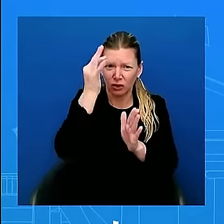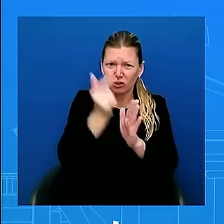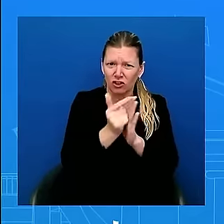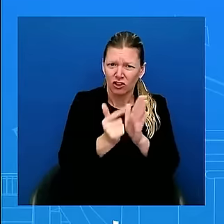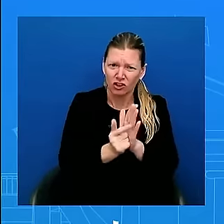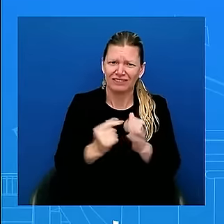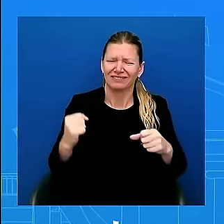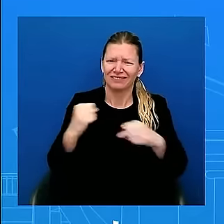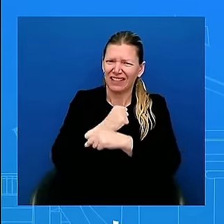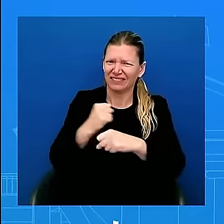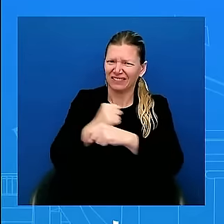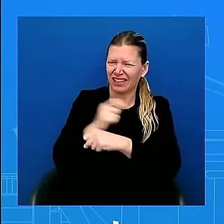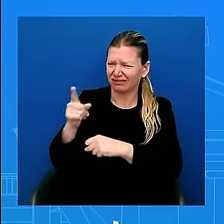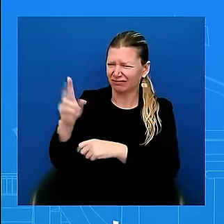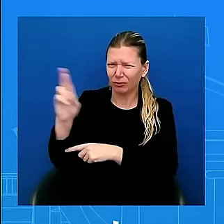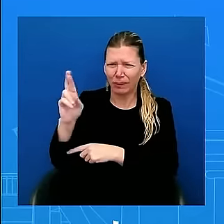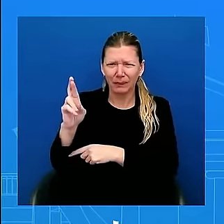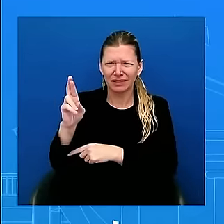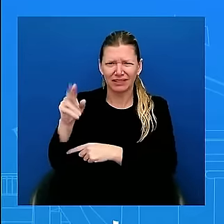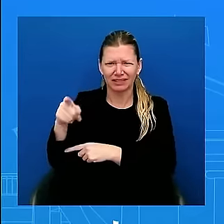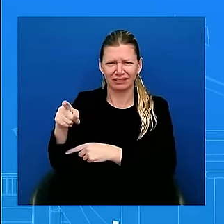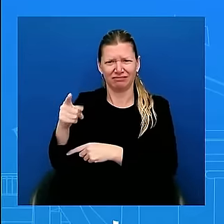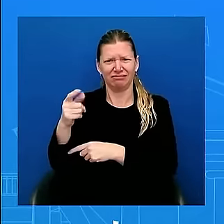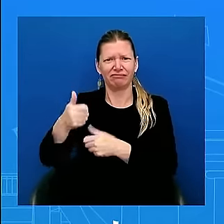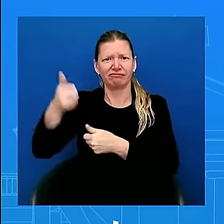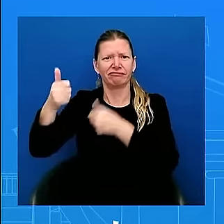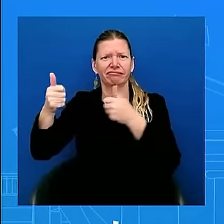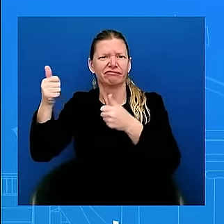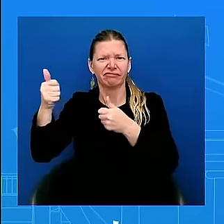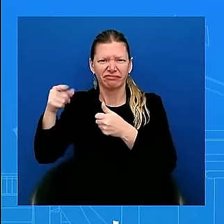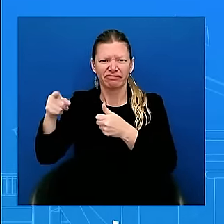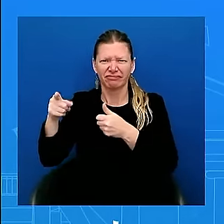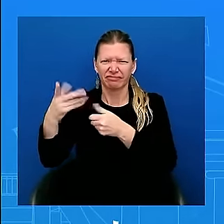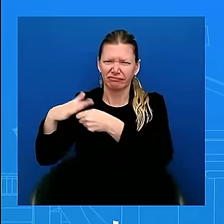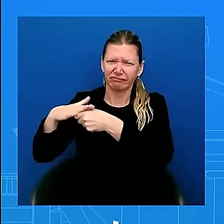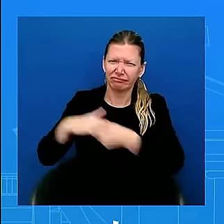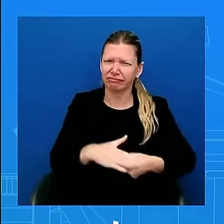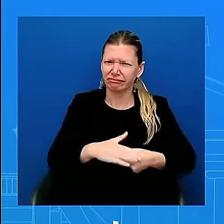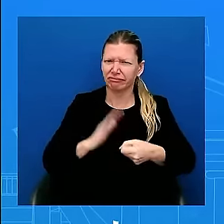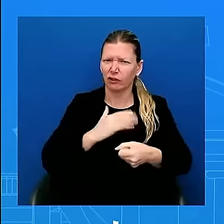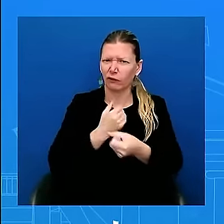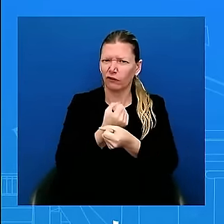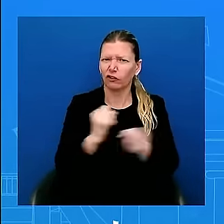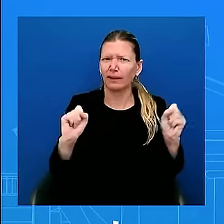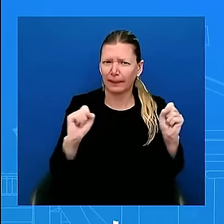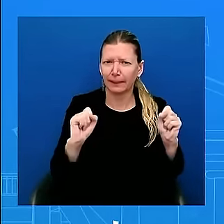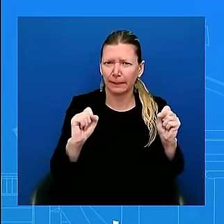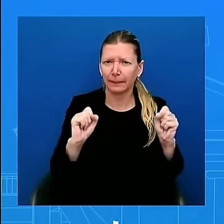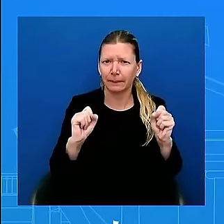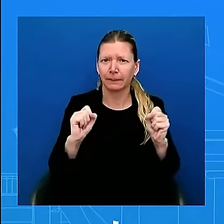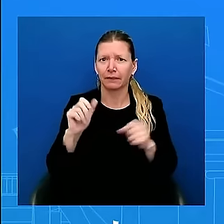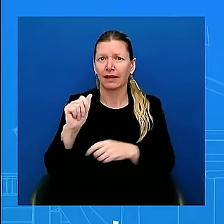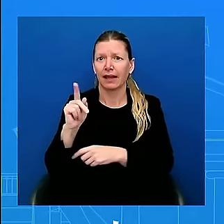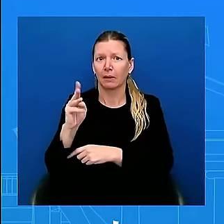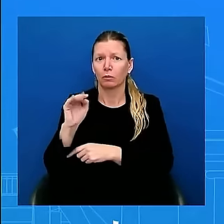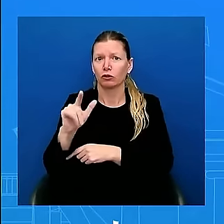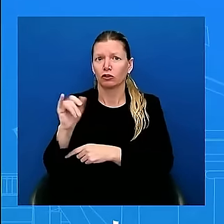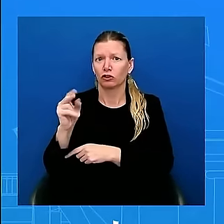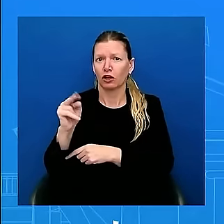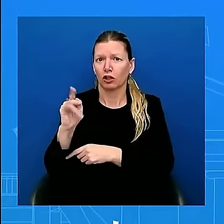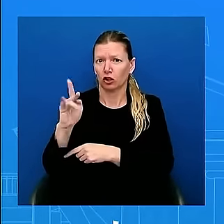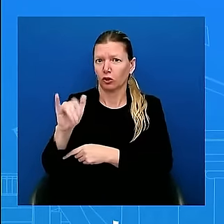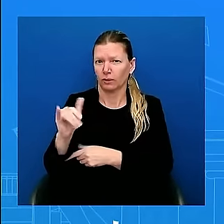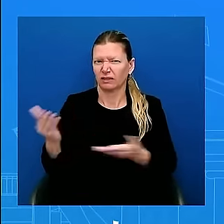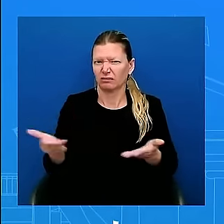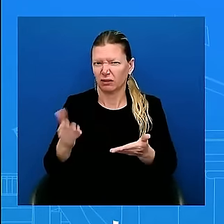turn it over to the Admiral, Admiral John Kirby, who's here to take questions about the Prime Minister of Israel's visit and meeting with the President today and take any